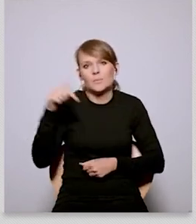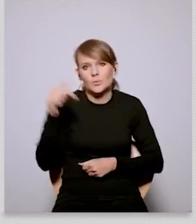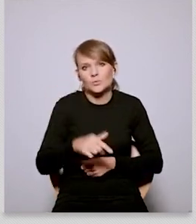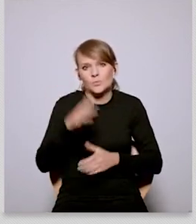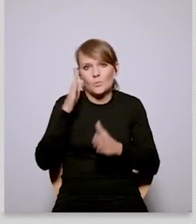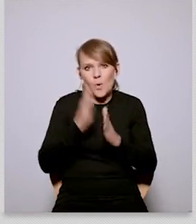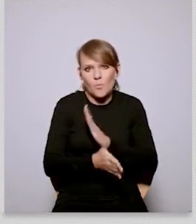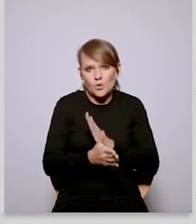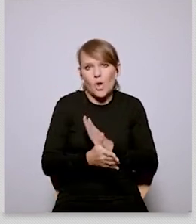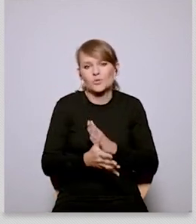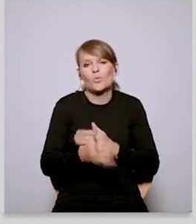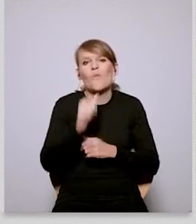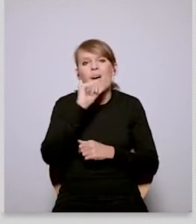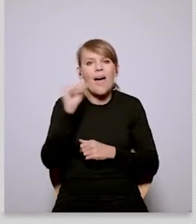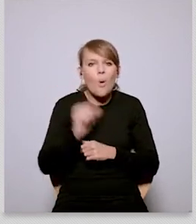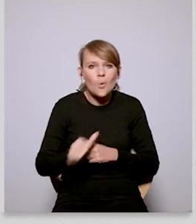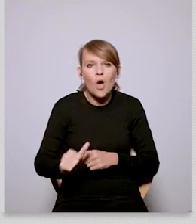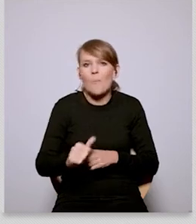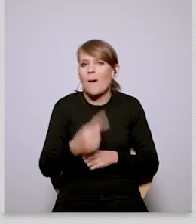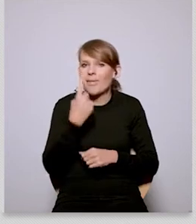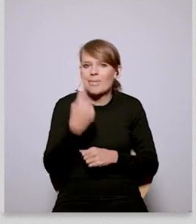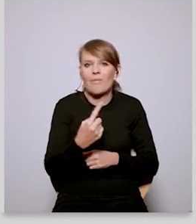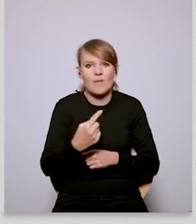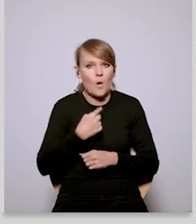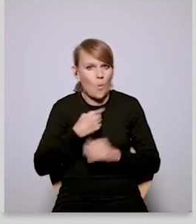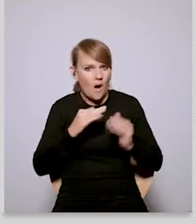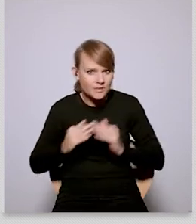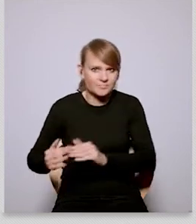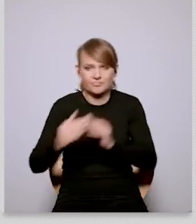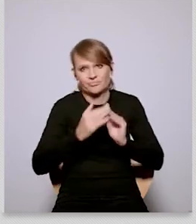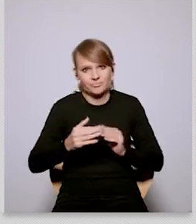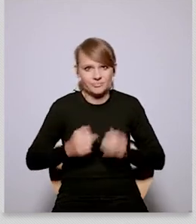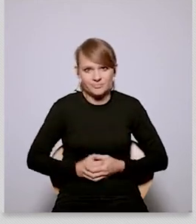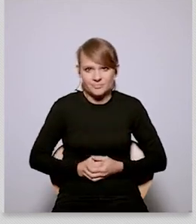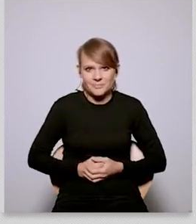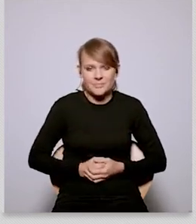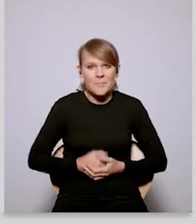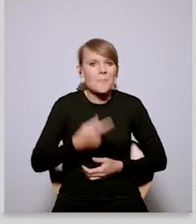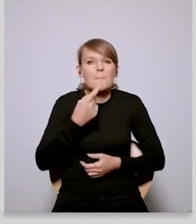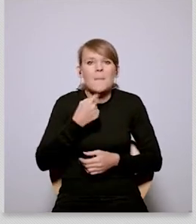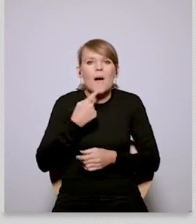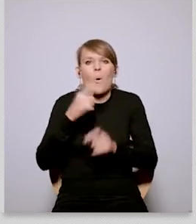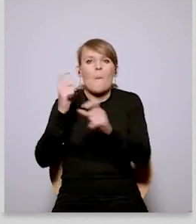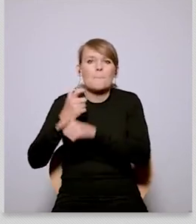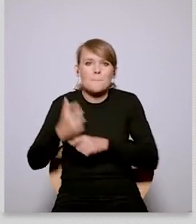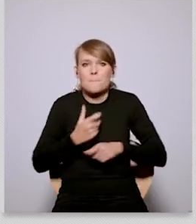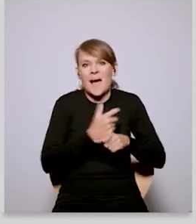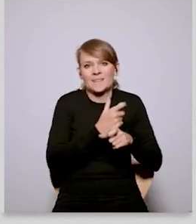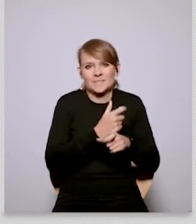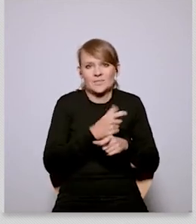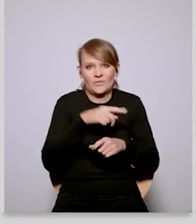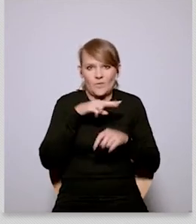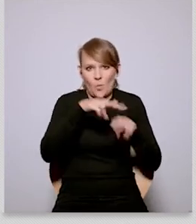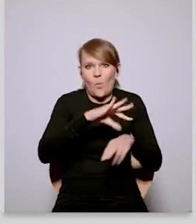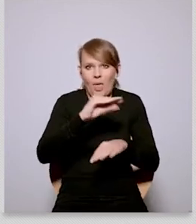member states that can sort of have that voice um on their own and then i think the sort of the third part of um the why